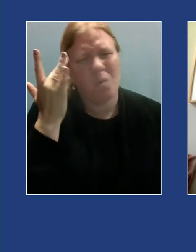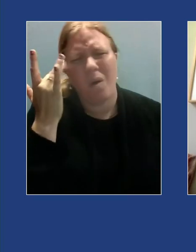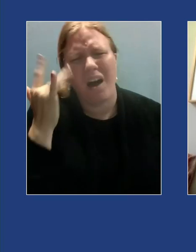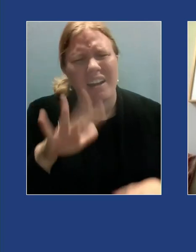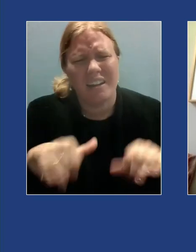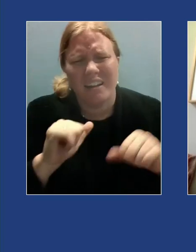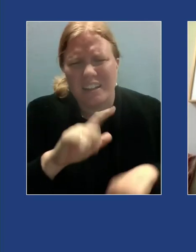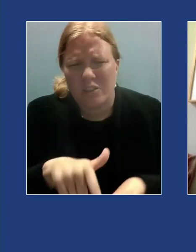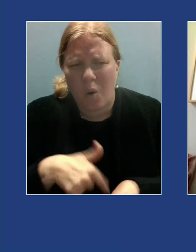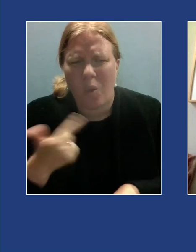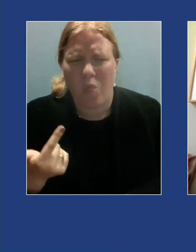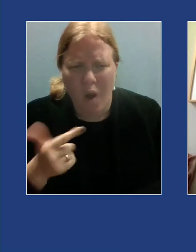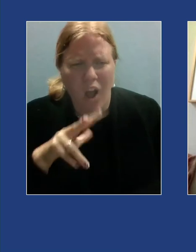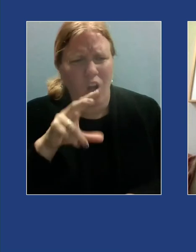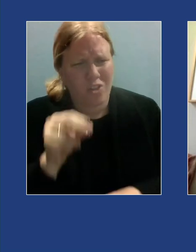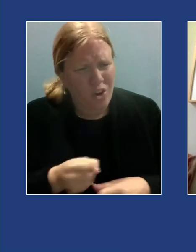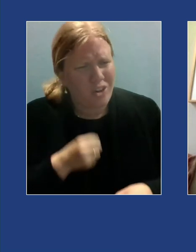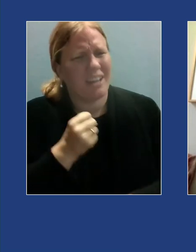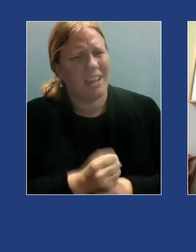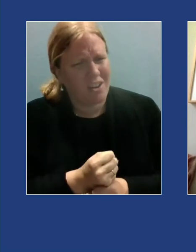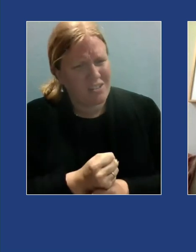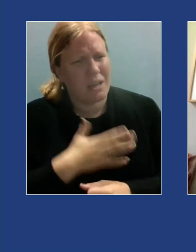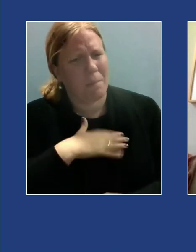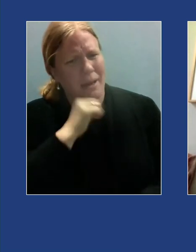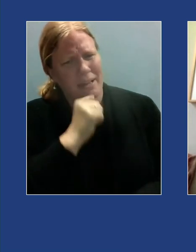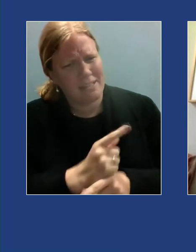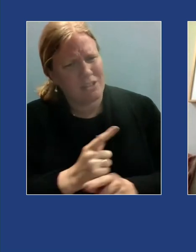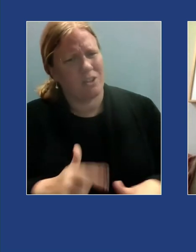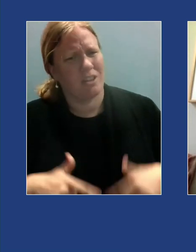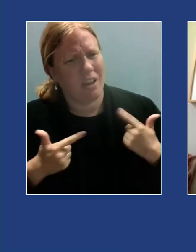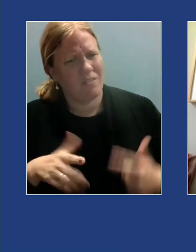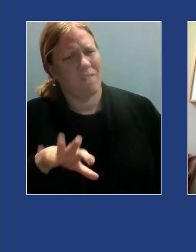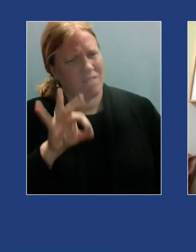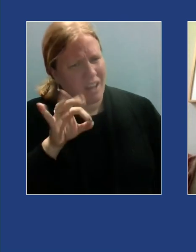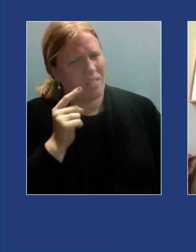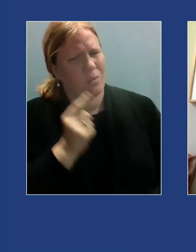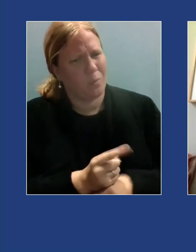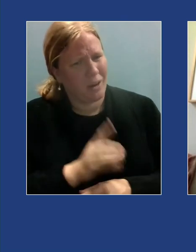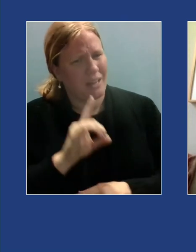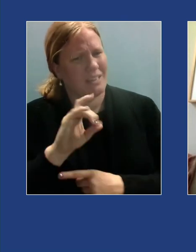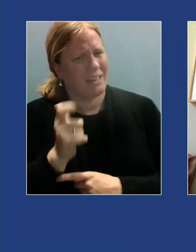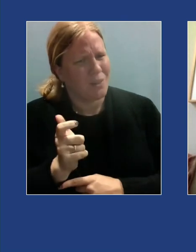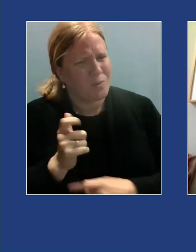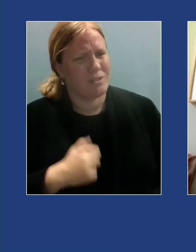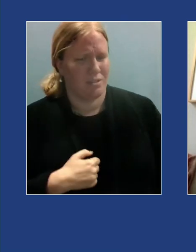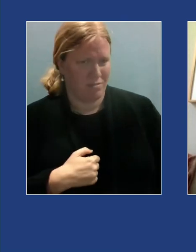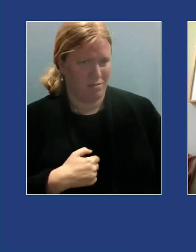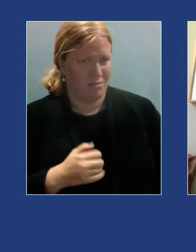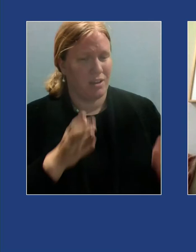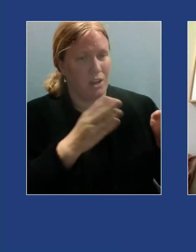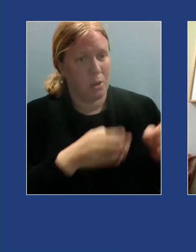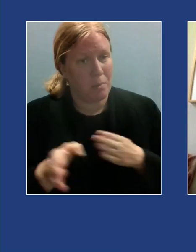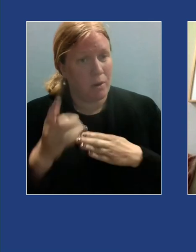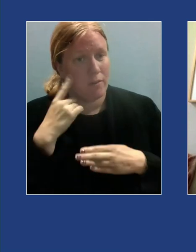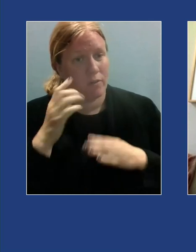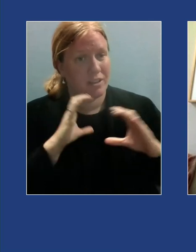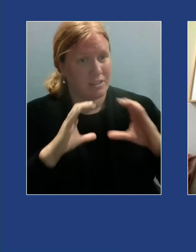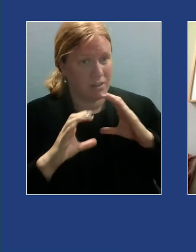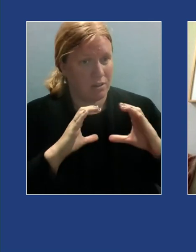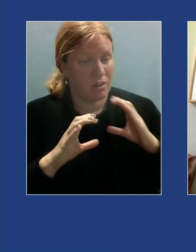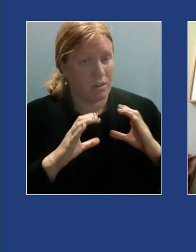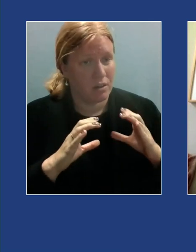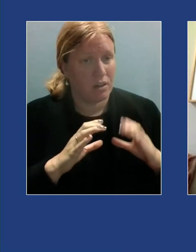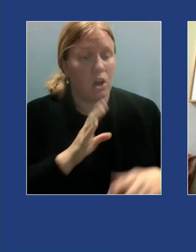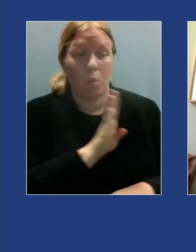family over 30 years of my sister's life to settle on the right diagnosis in preparing for this conversation Bria